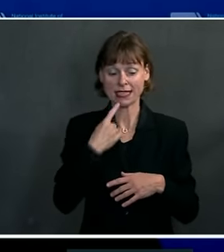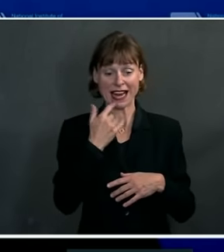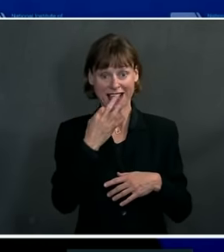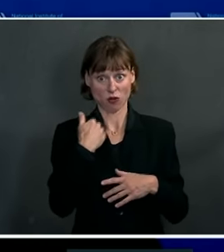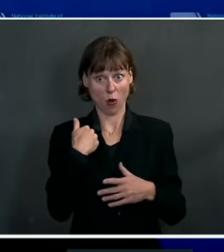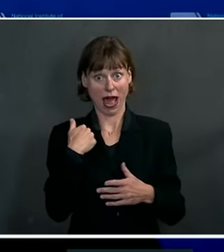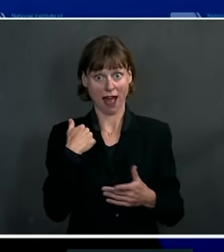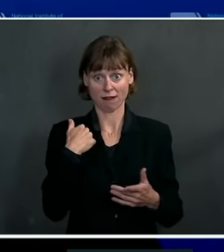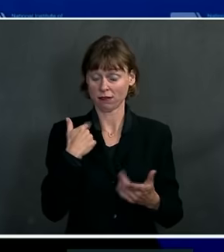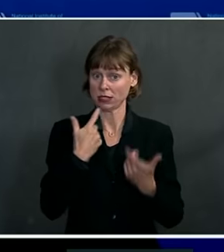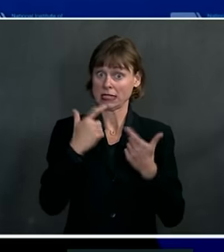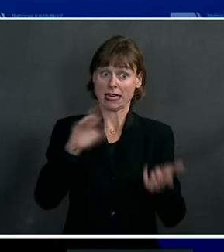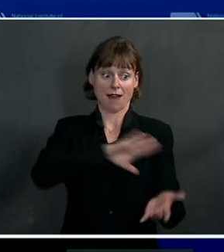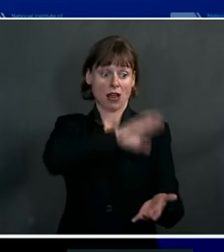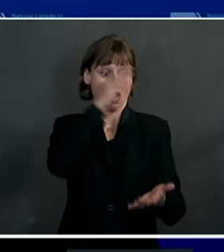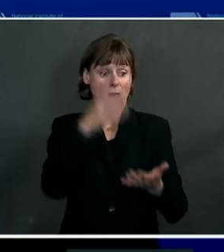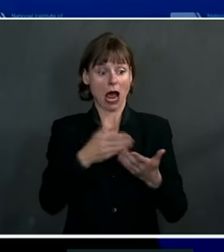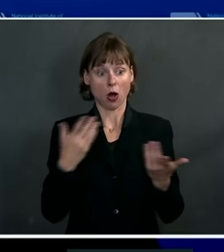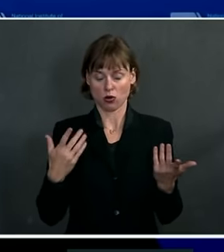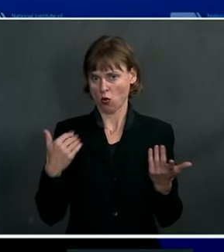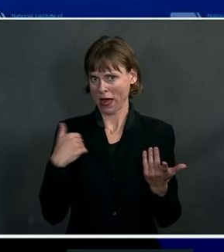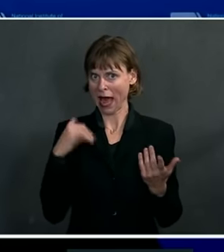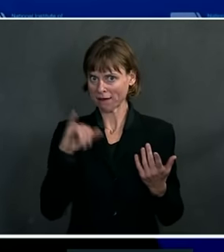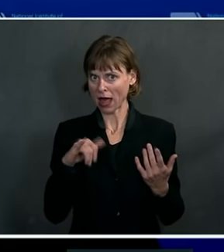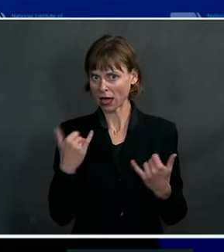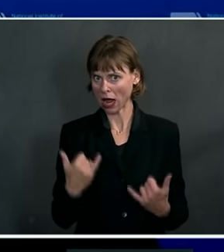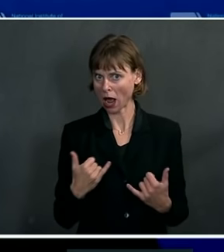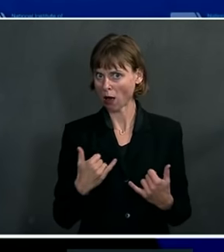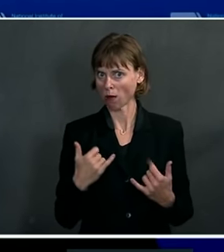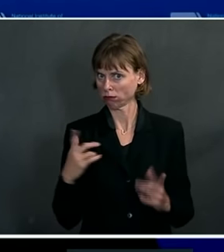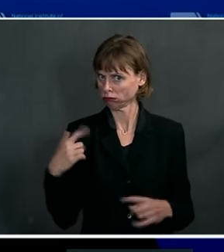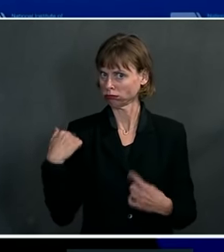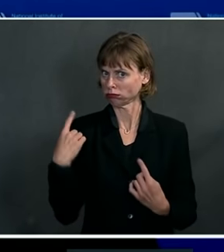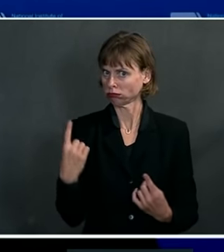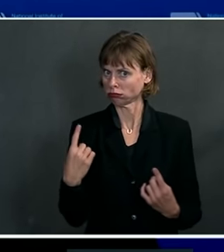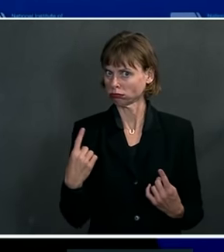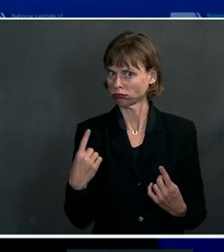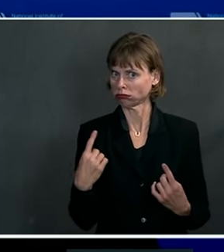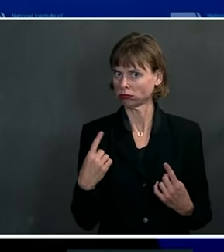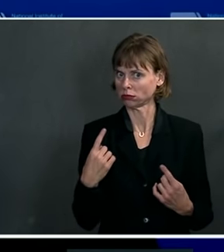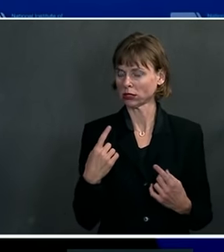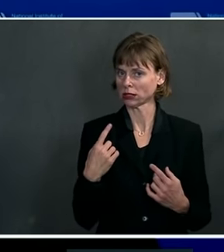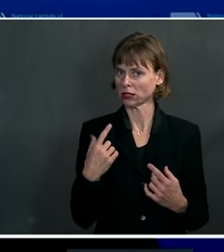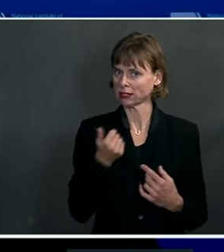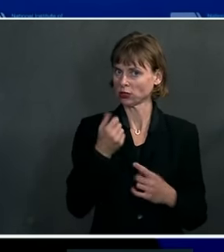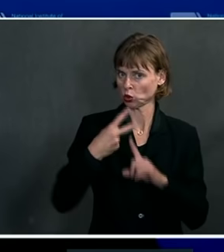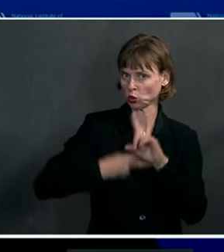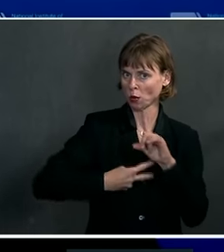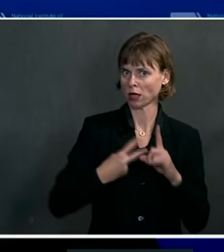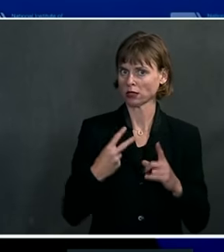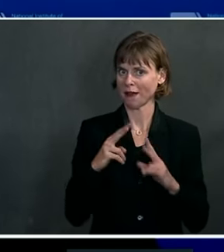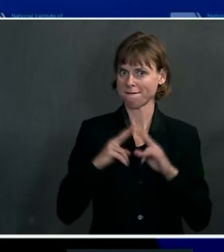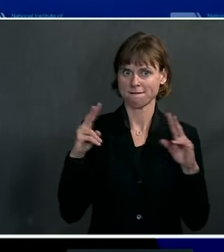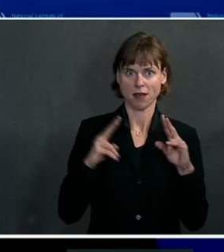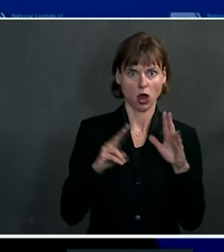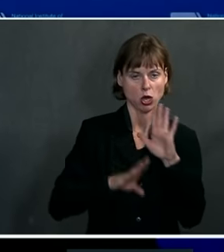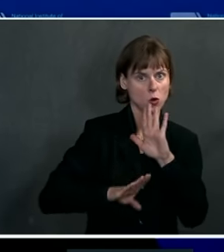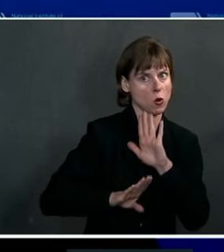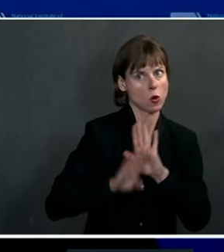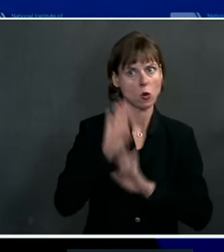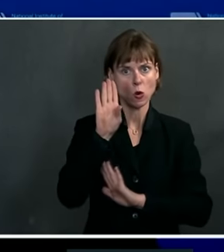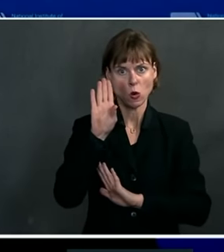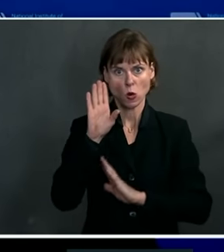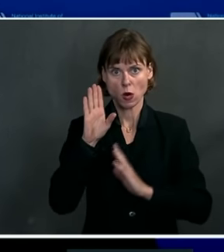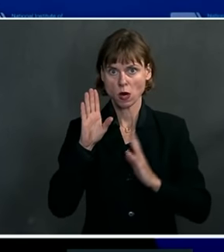certainly have that now, and I've had that very much so over the past couple of months with the very steep slope